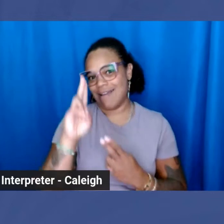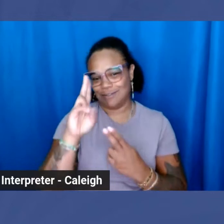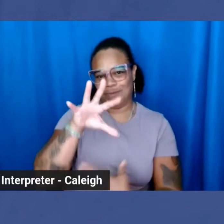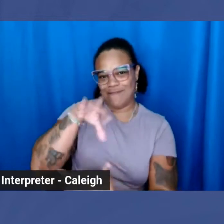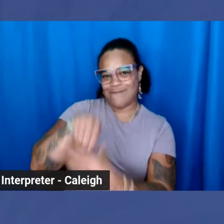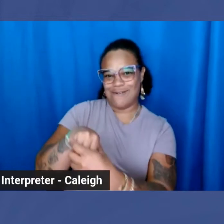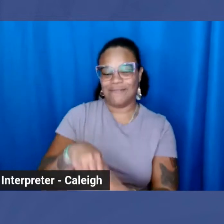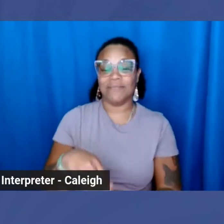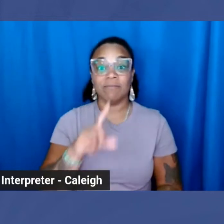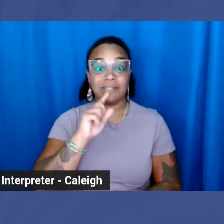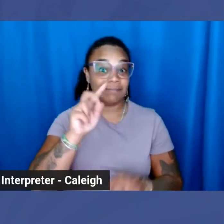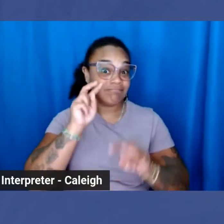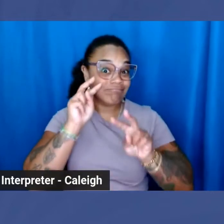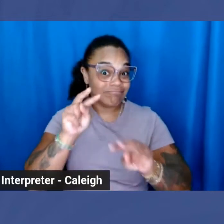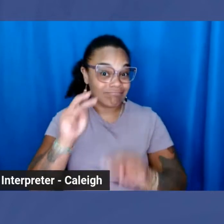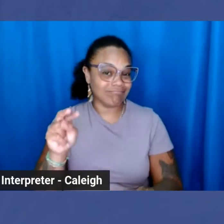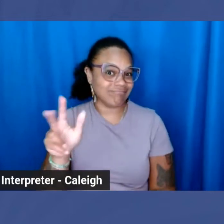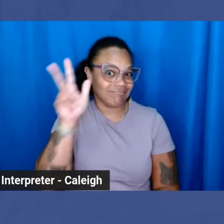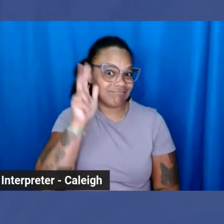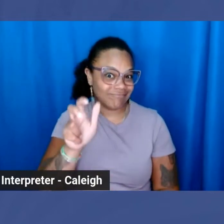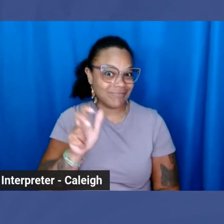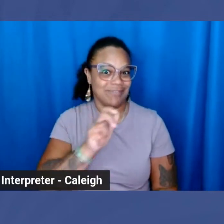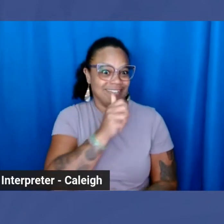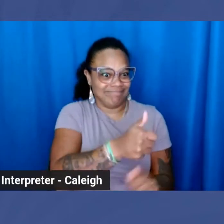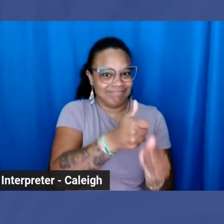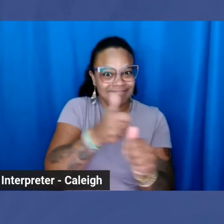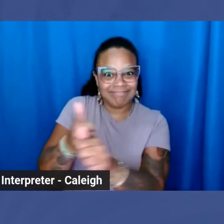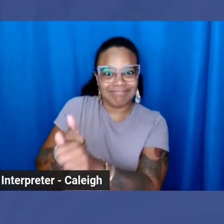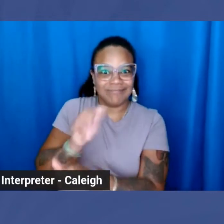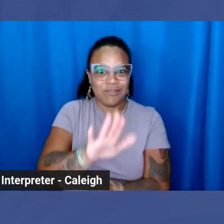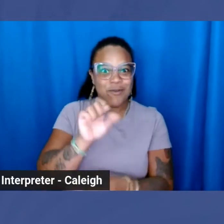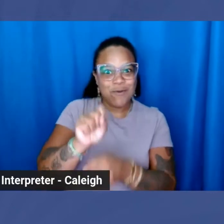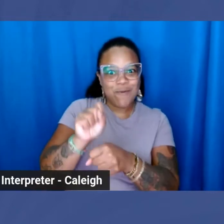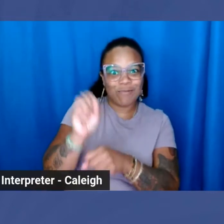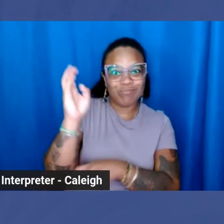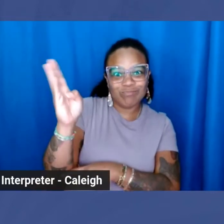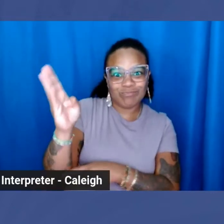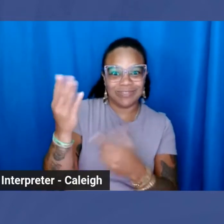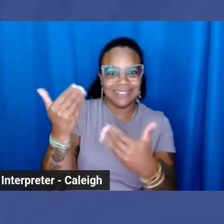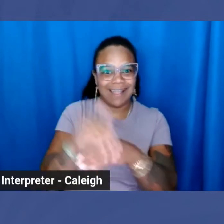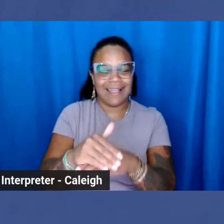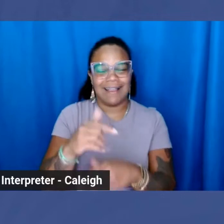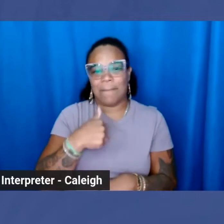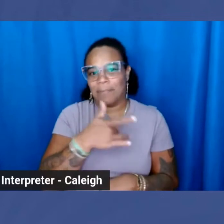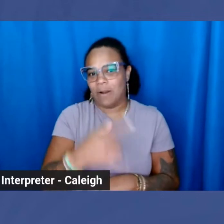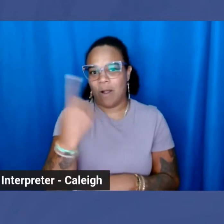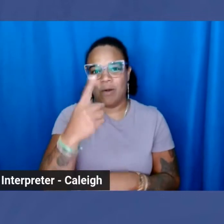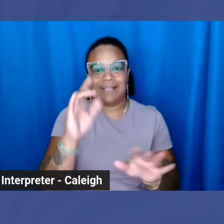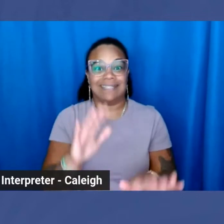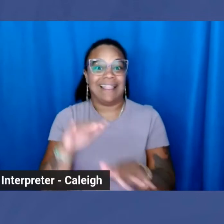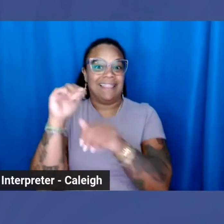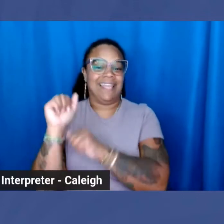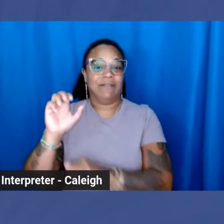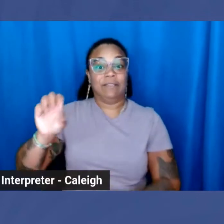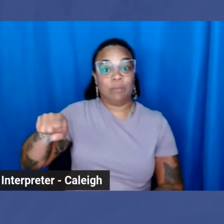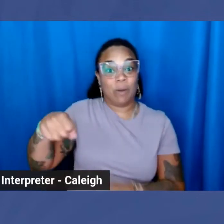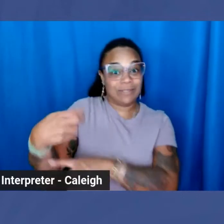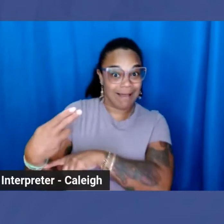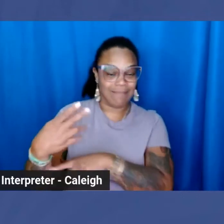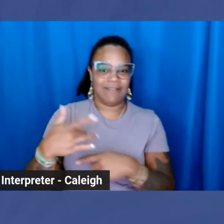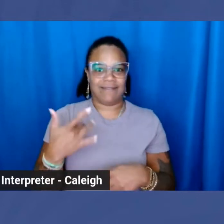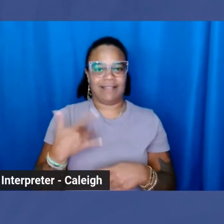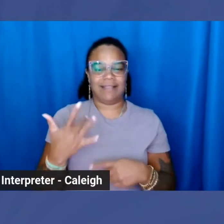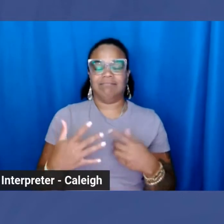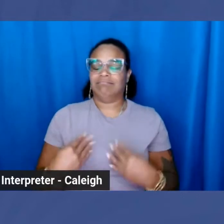really, really looking forward to hearing everybody's work tonight. I always leave Spokes Hub graduation feeling incredibly inspired